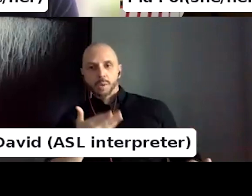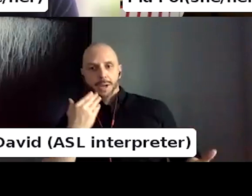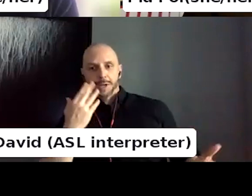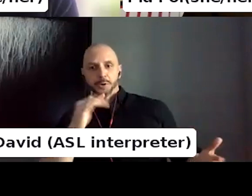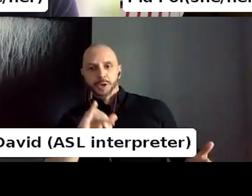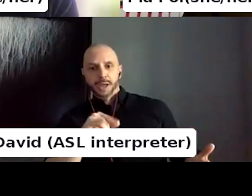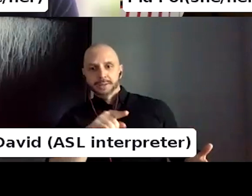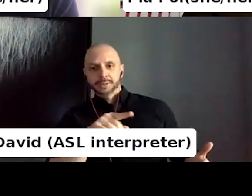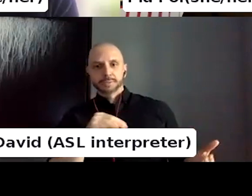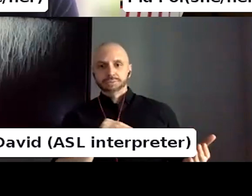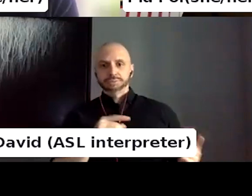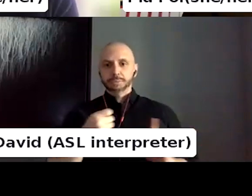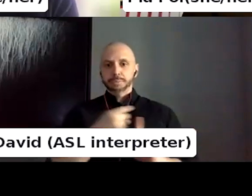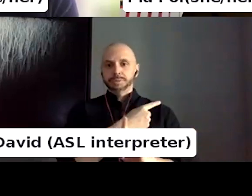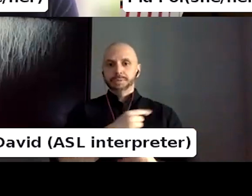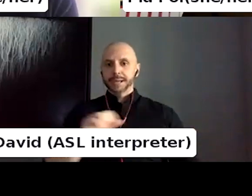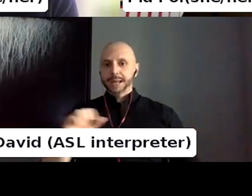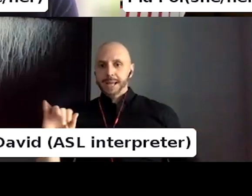uh,